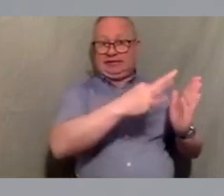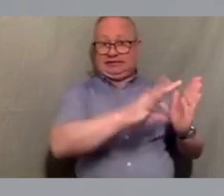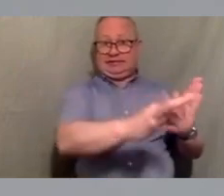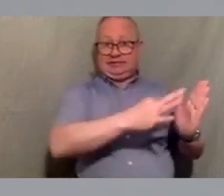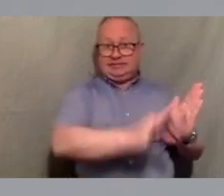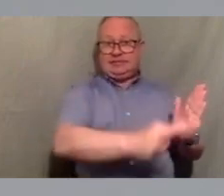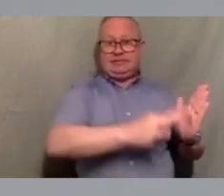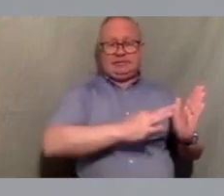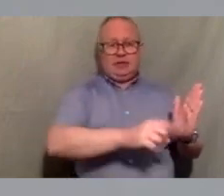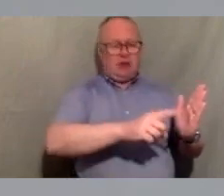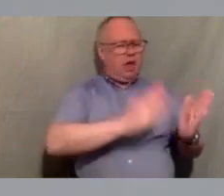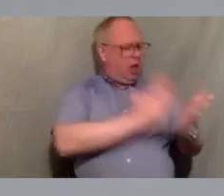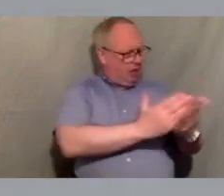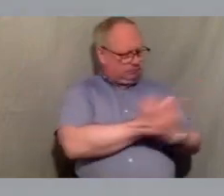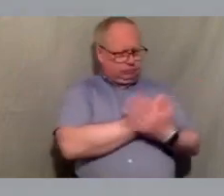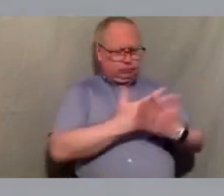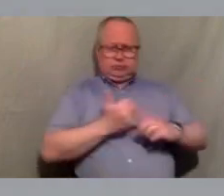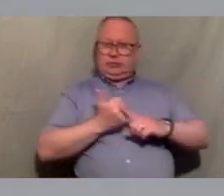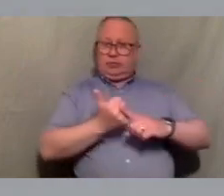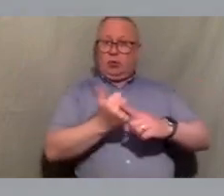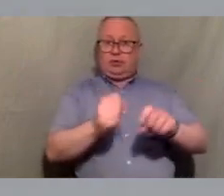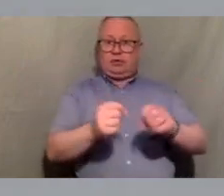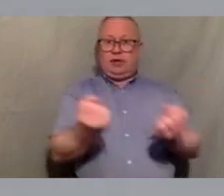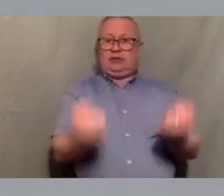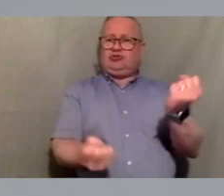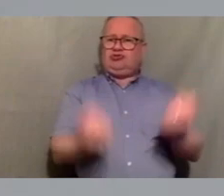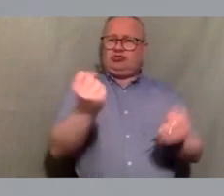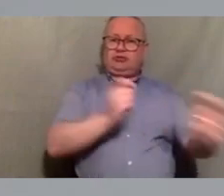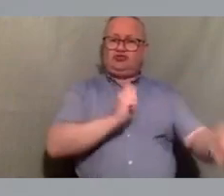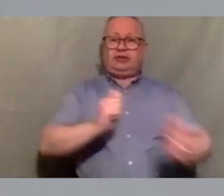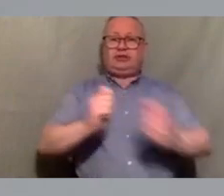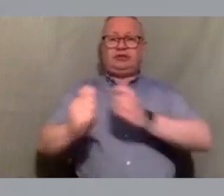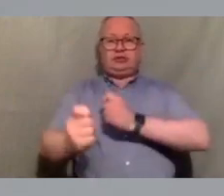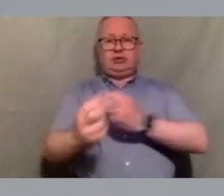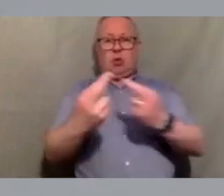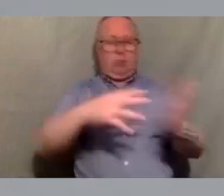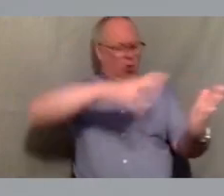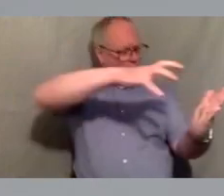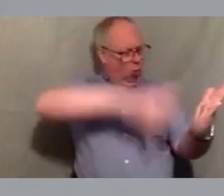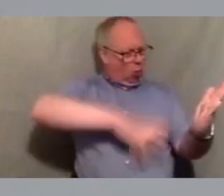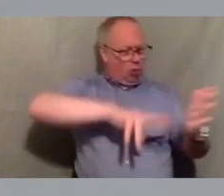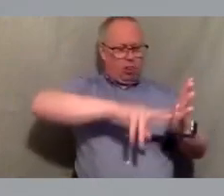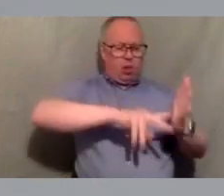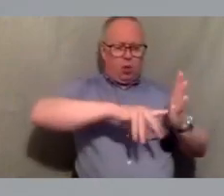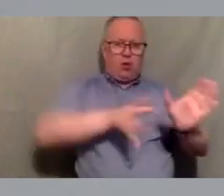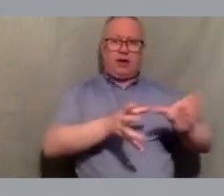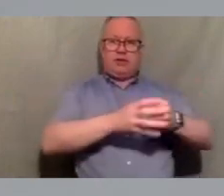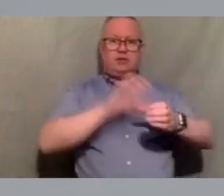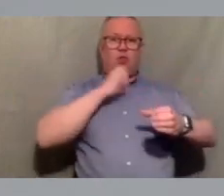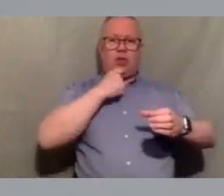transition and as i see it i really hope that all of these organizations will be contributing according to our strengths